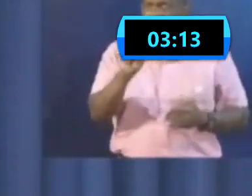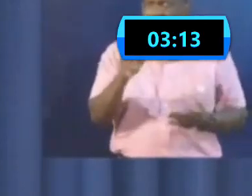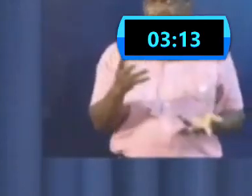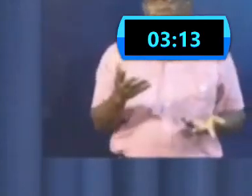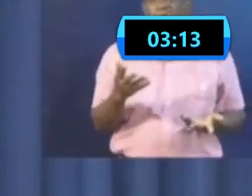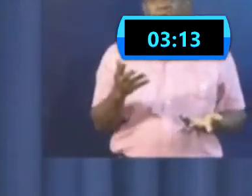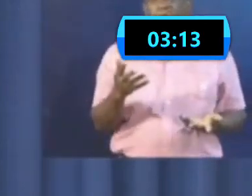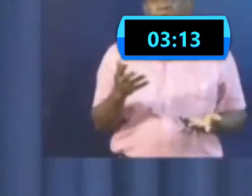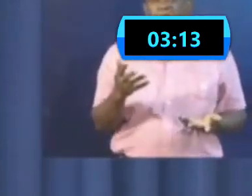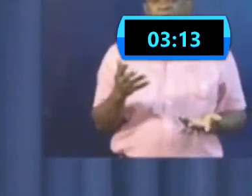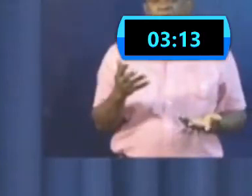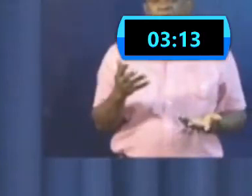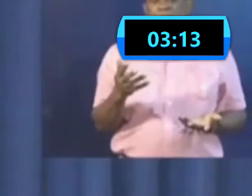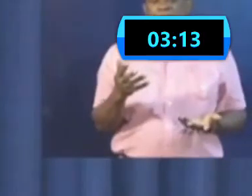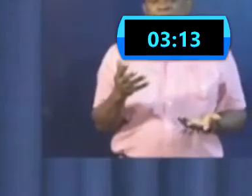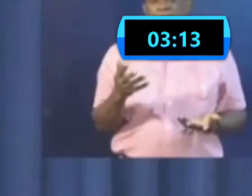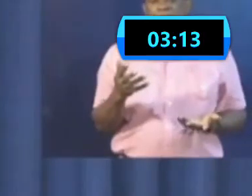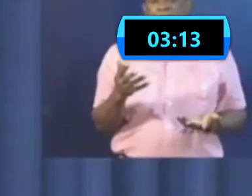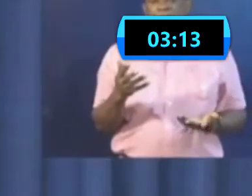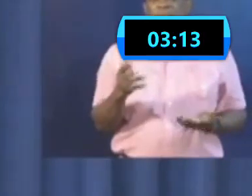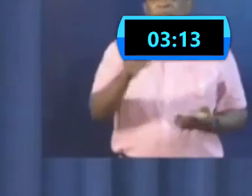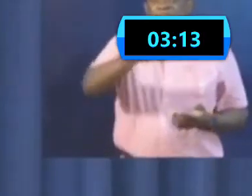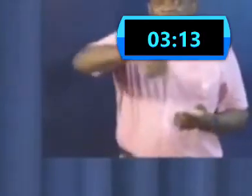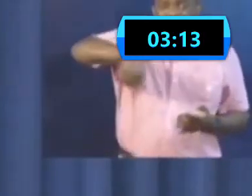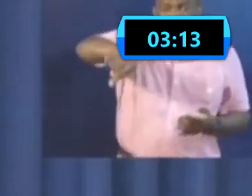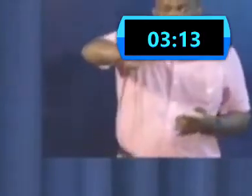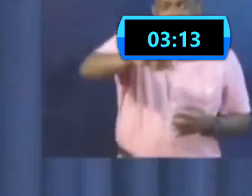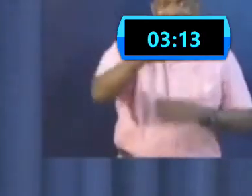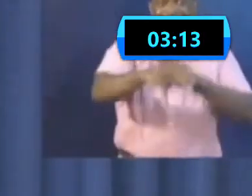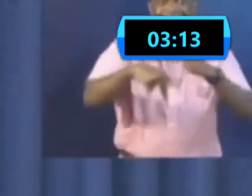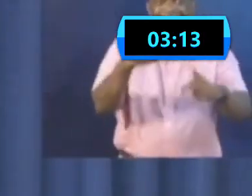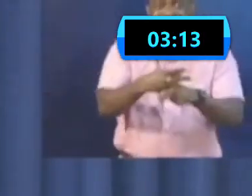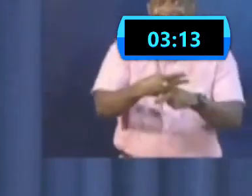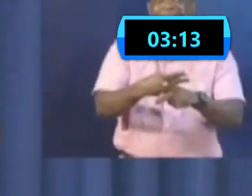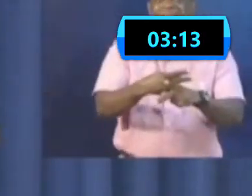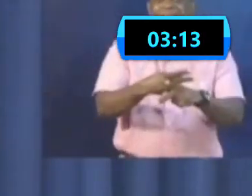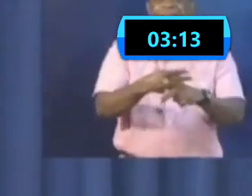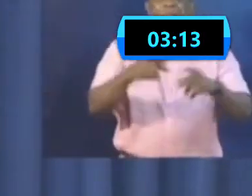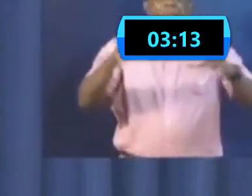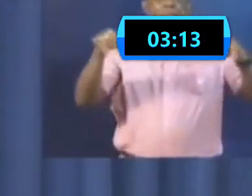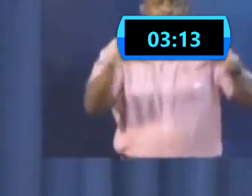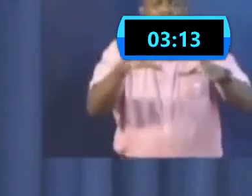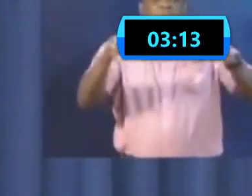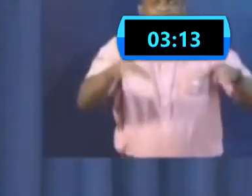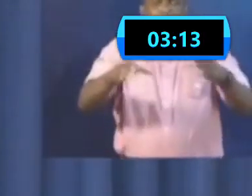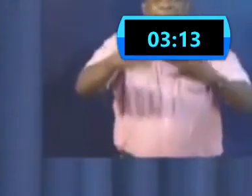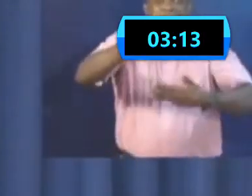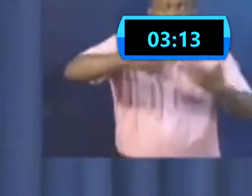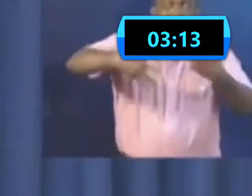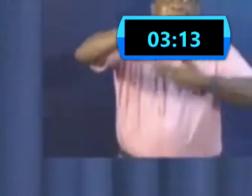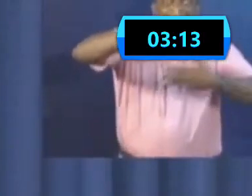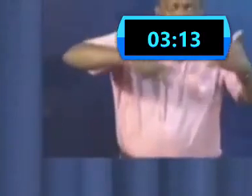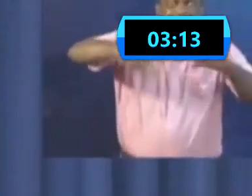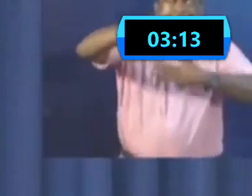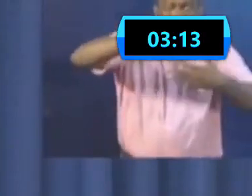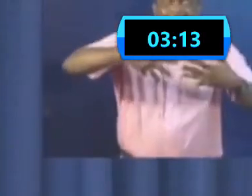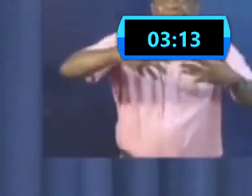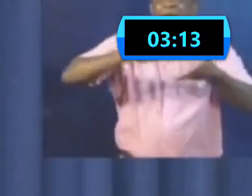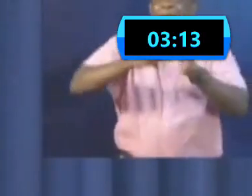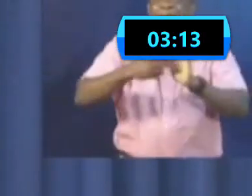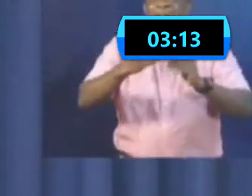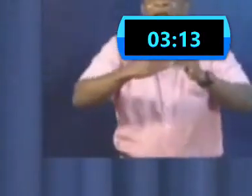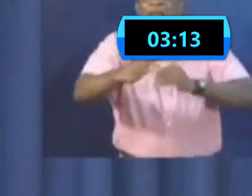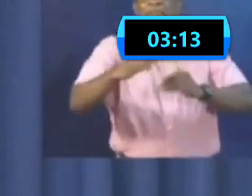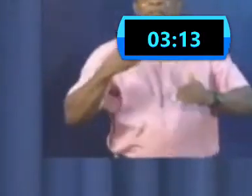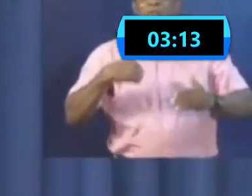gatherings that will cause us to be struggling if we find ourselves unnecessarily infected.